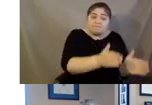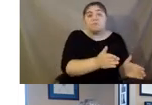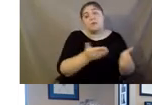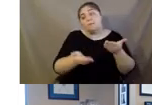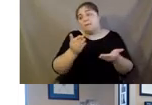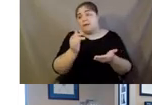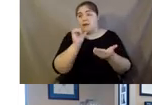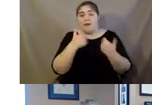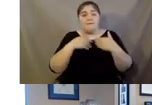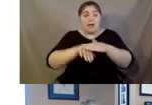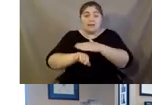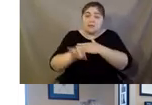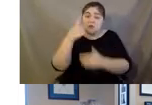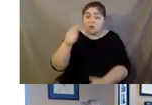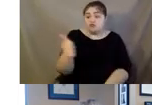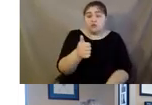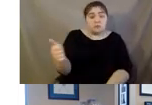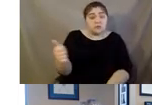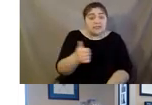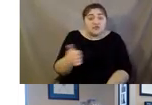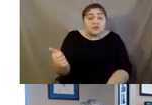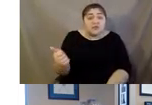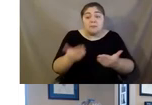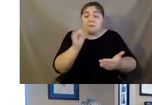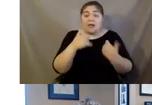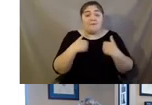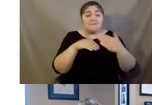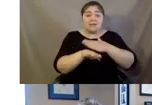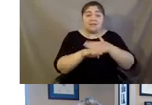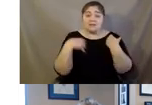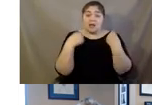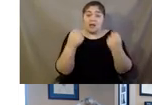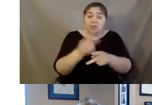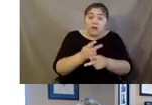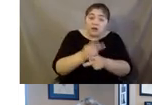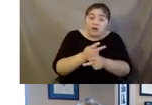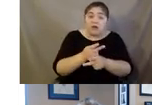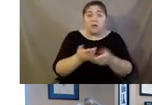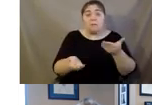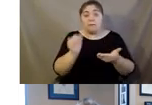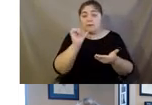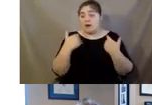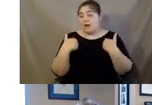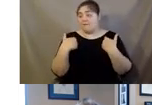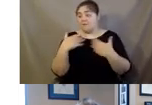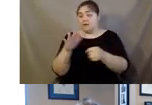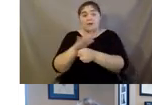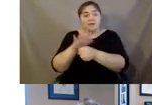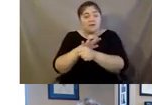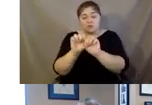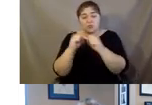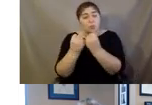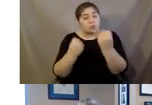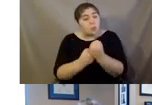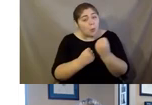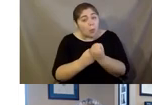transportation. It might be a lack of access to health care. It might be a lack of access to social supports. It might be